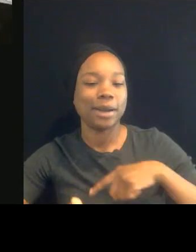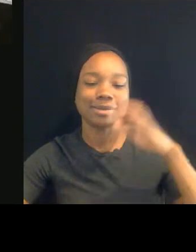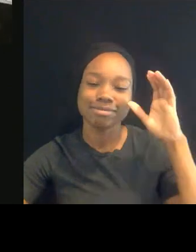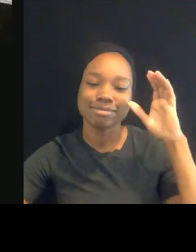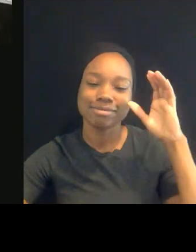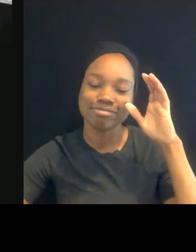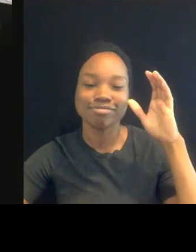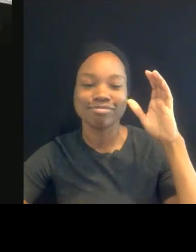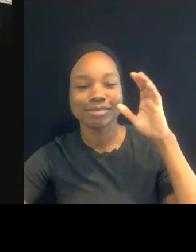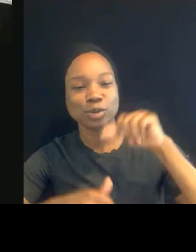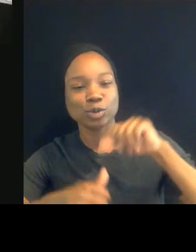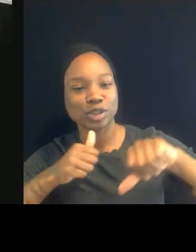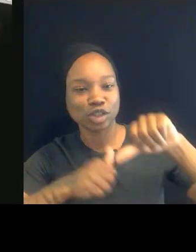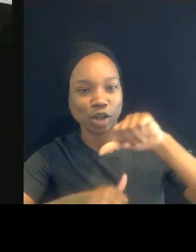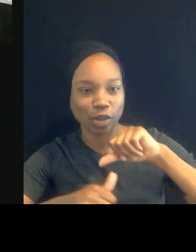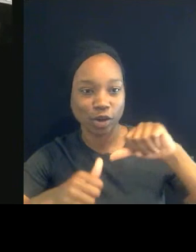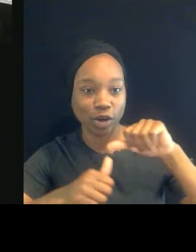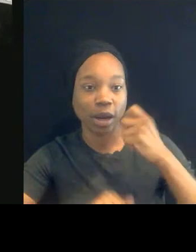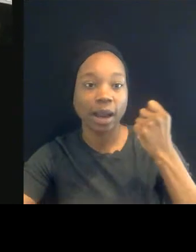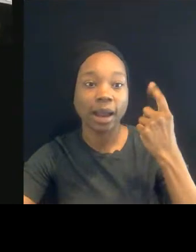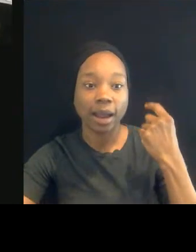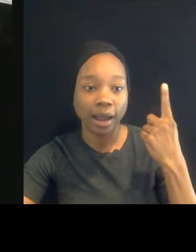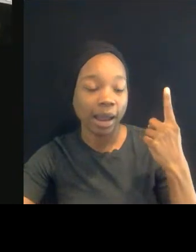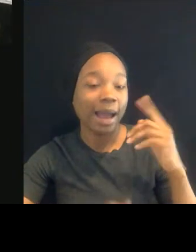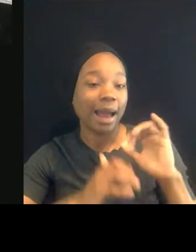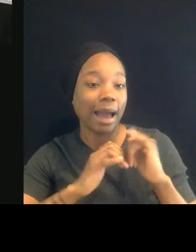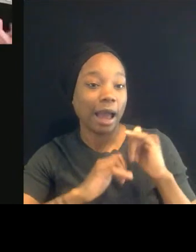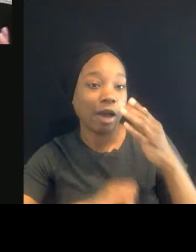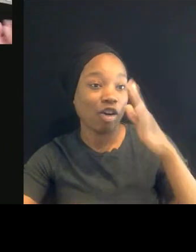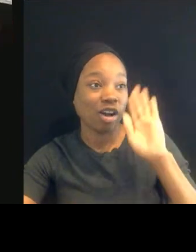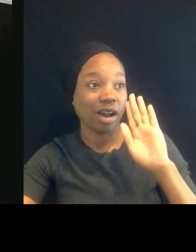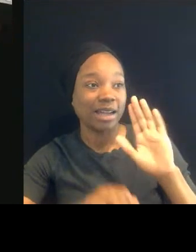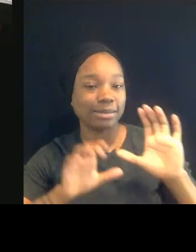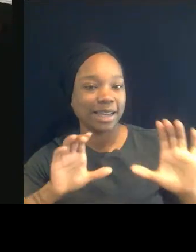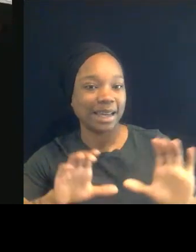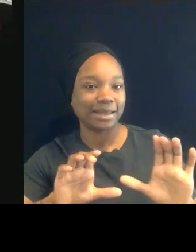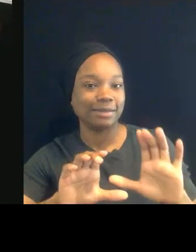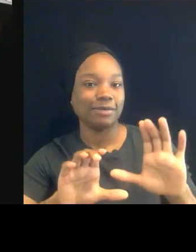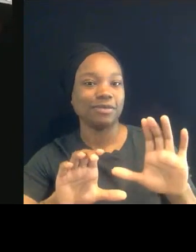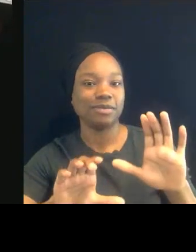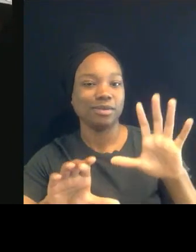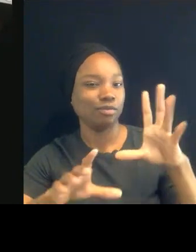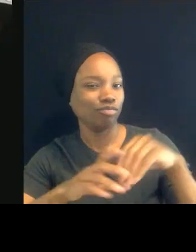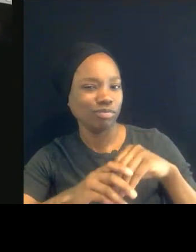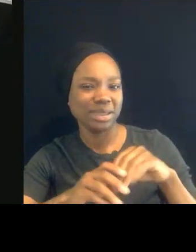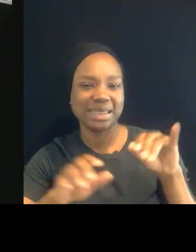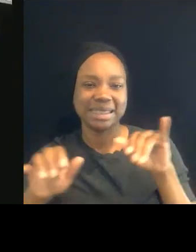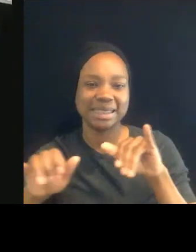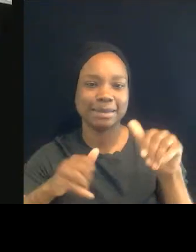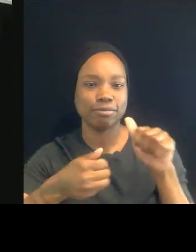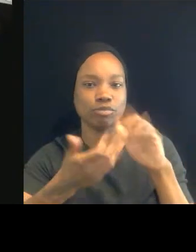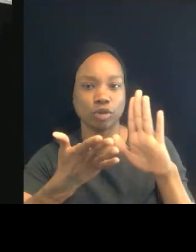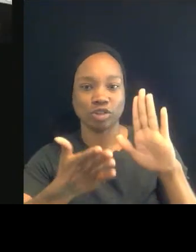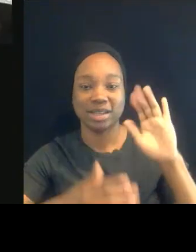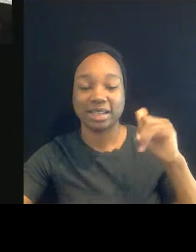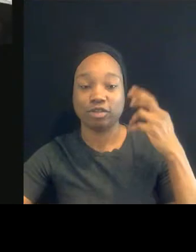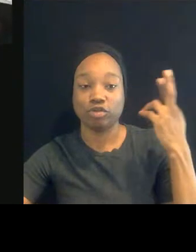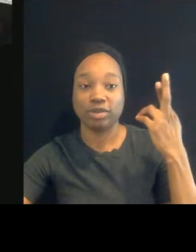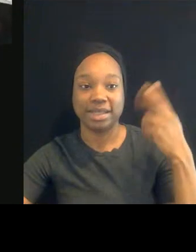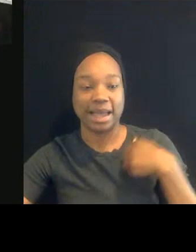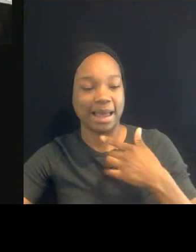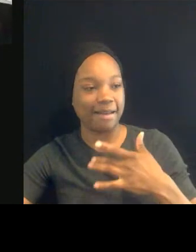how God has been active in doing that same thing. And, and that's why I find Jesus so compelling, but I realized this is not